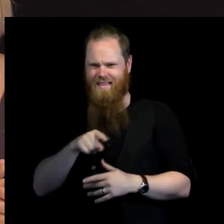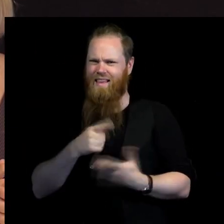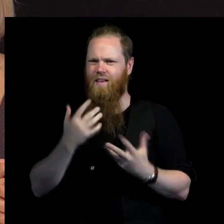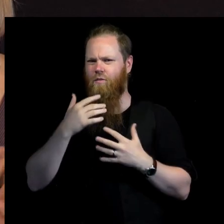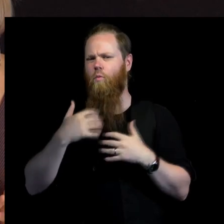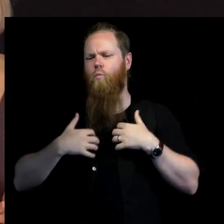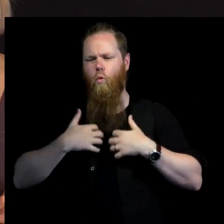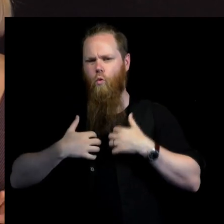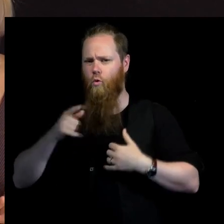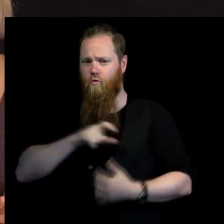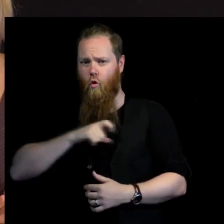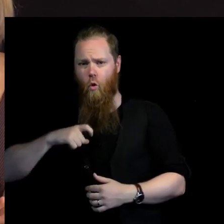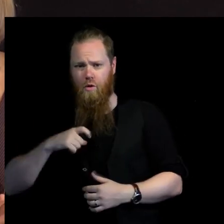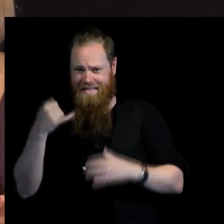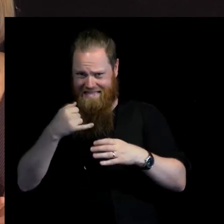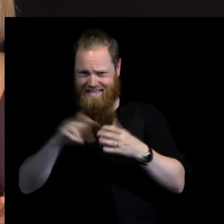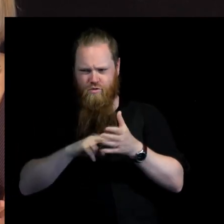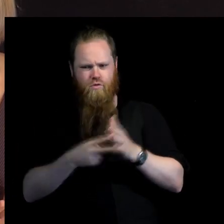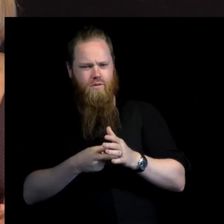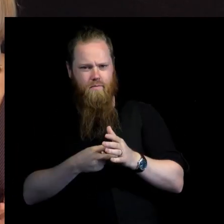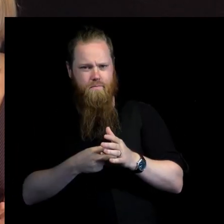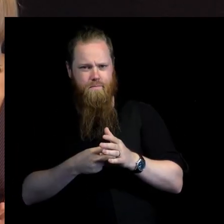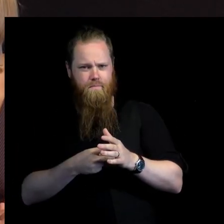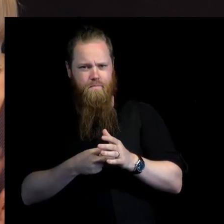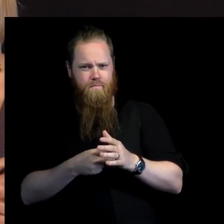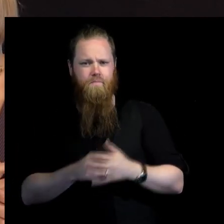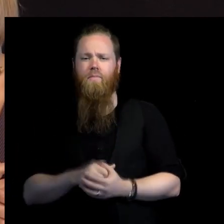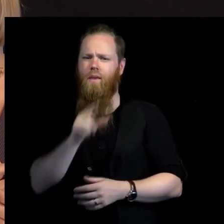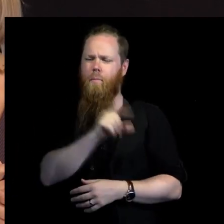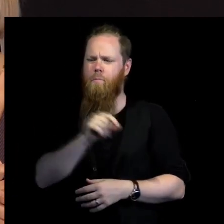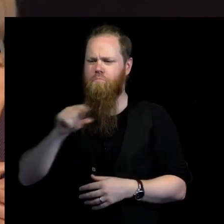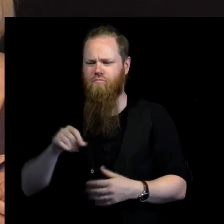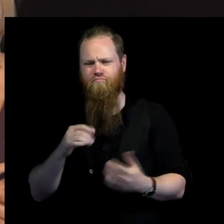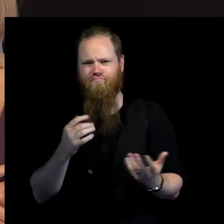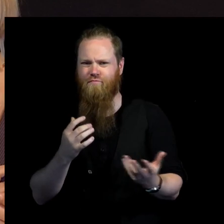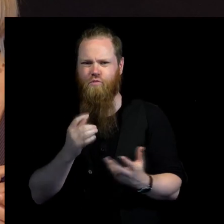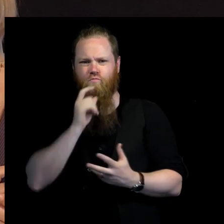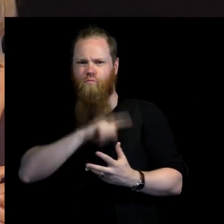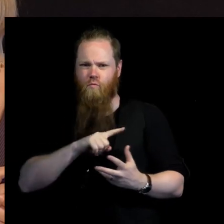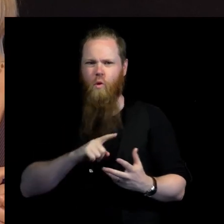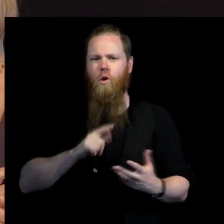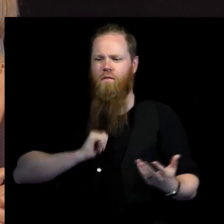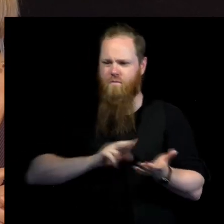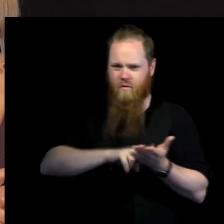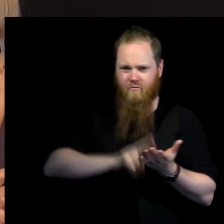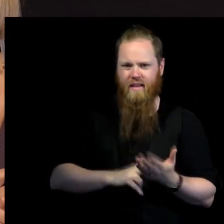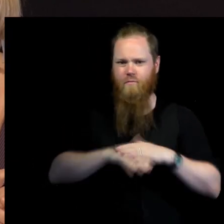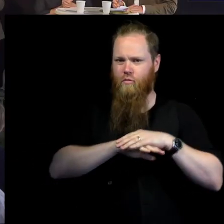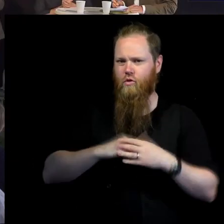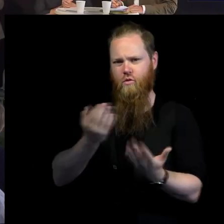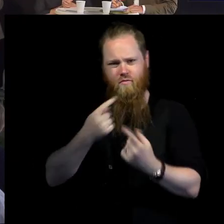that we have also within the system, that it's not possible sometimes to have that fact-based discussion any longer. And